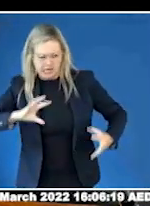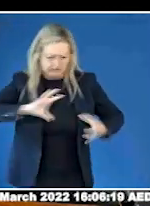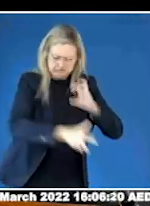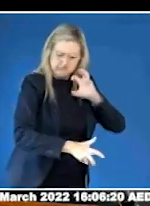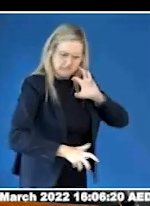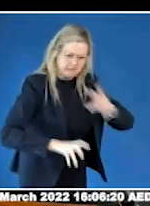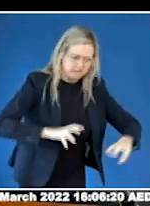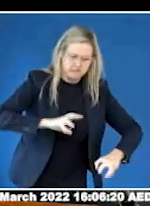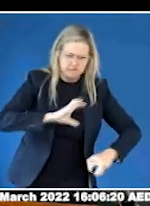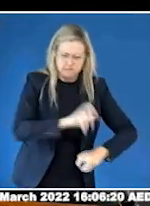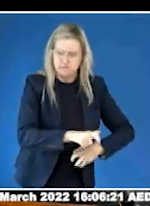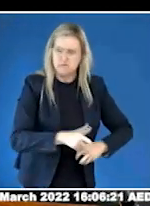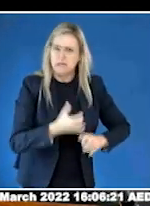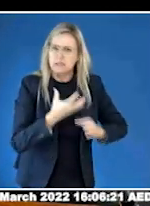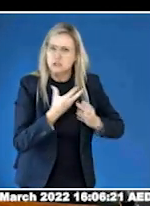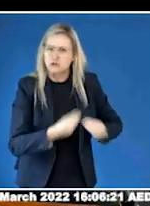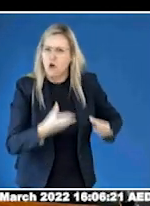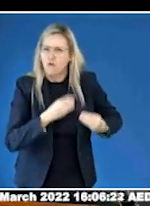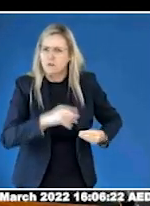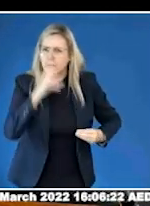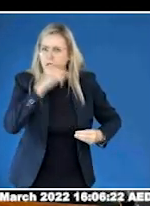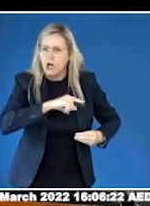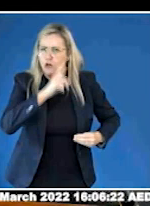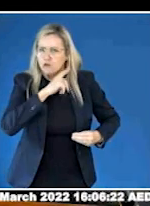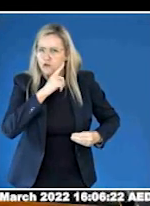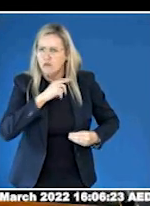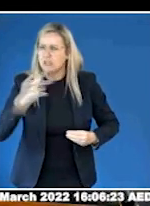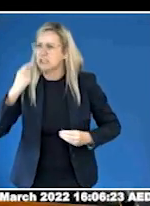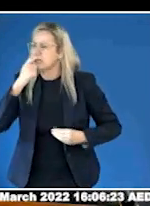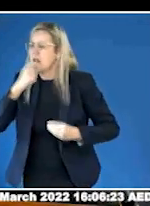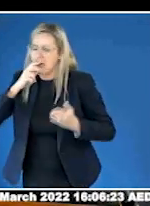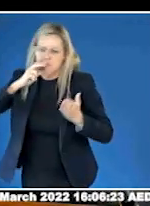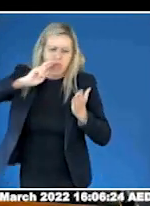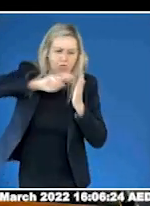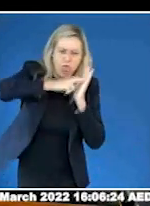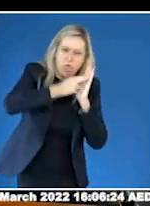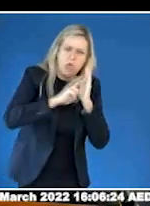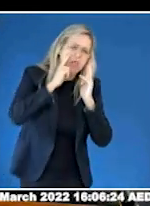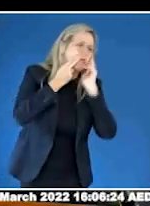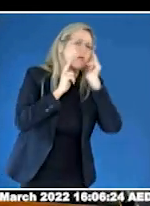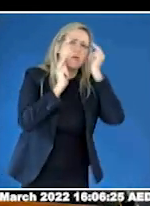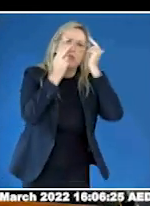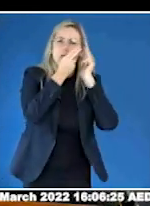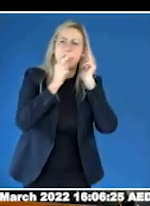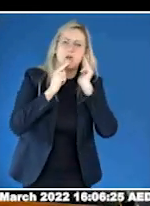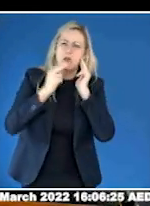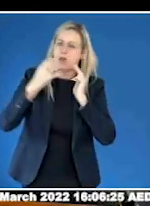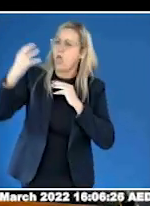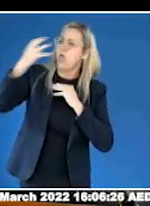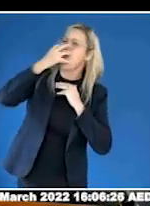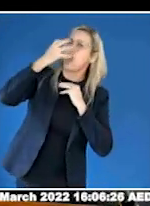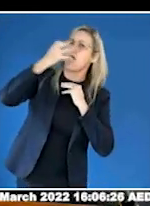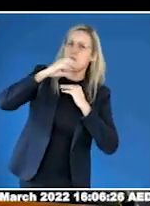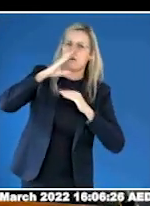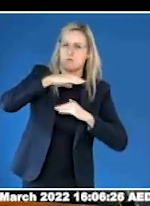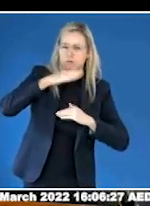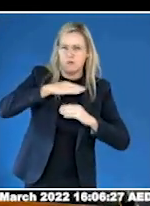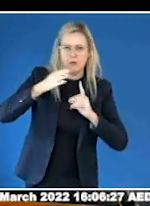soft, untouched fleshed. Insistent moist lips press into her face, while stale breath and whiskey leave her senses amiss.